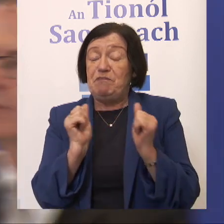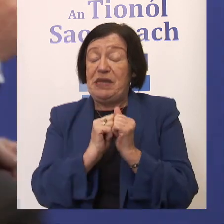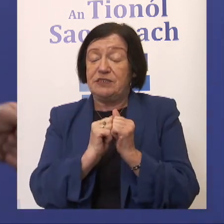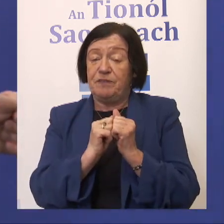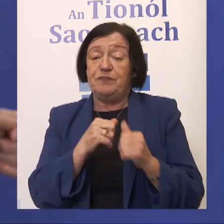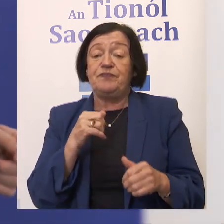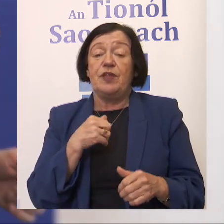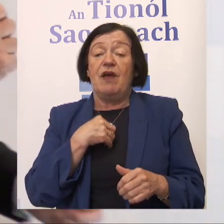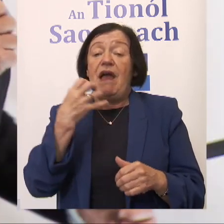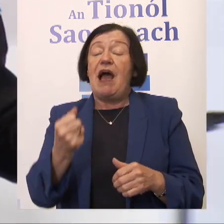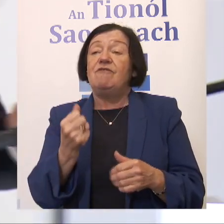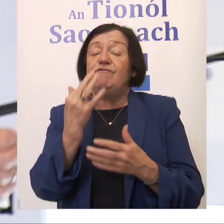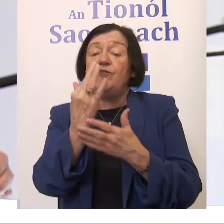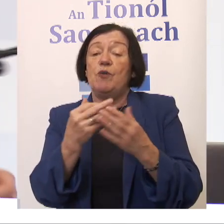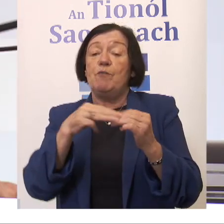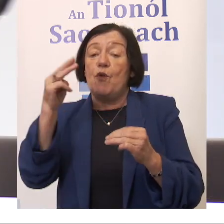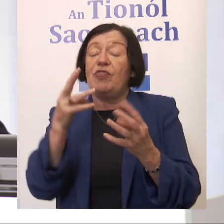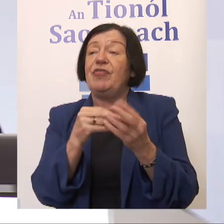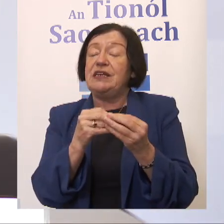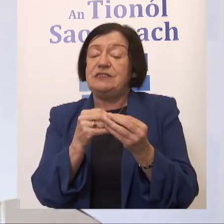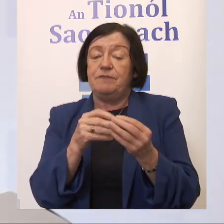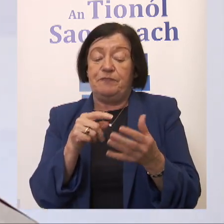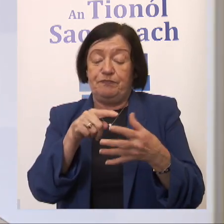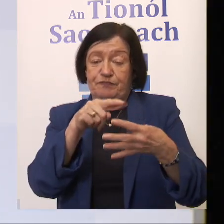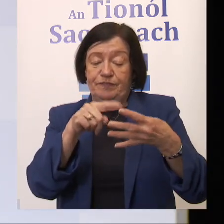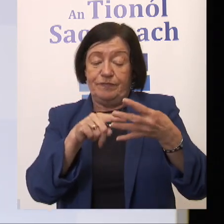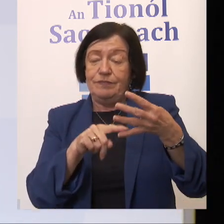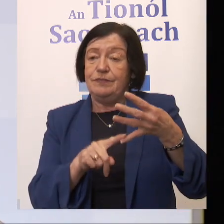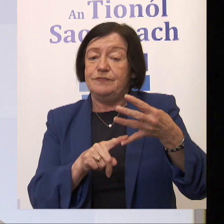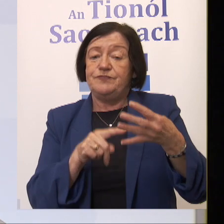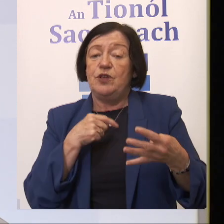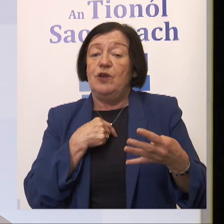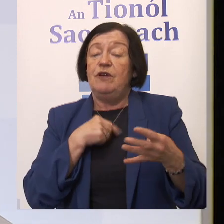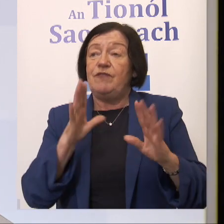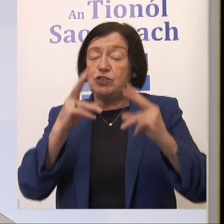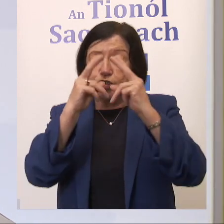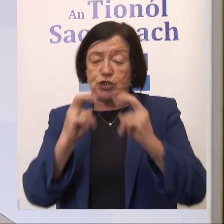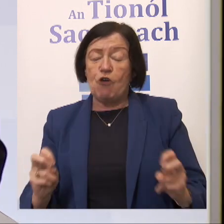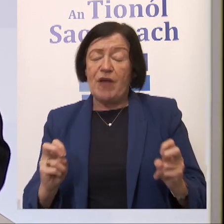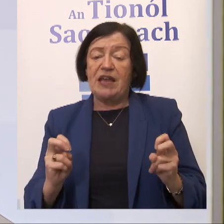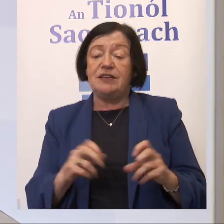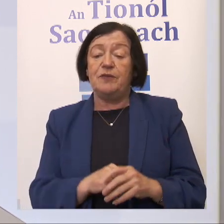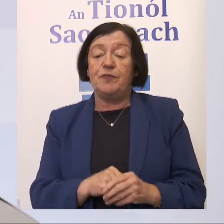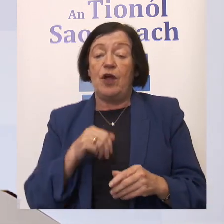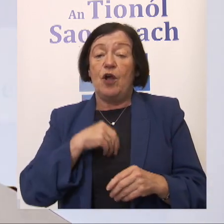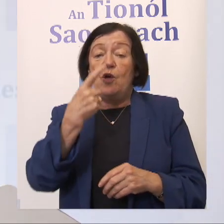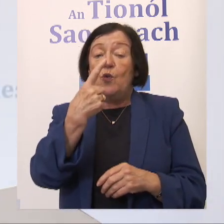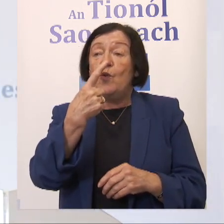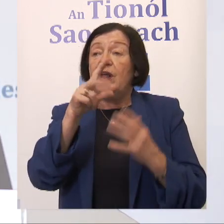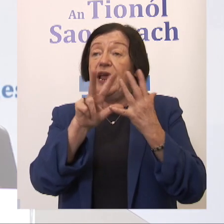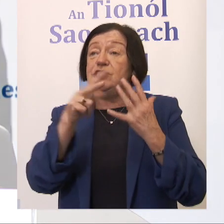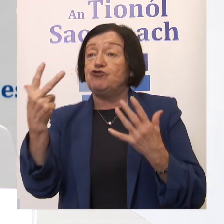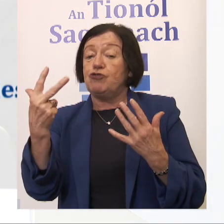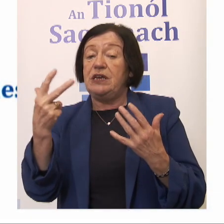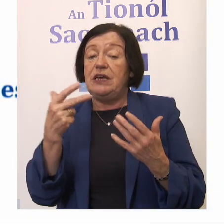We also have a few more things to do. We've surveyed our 183